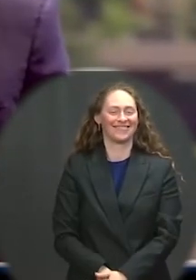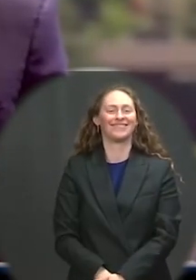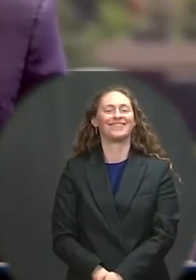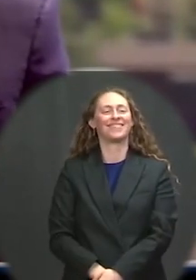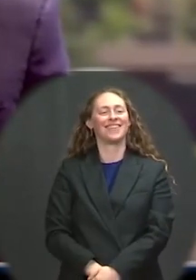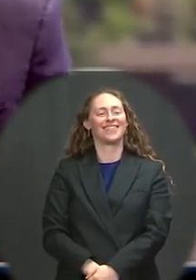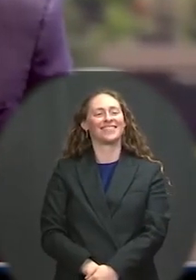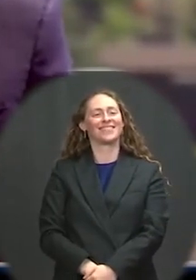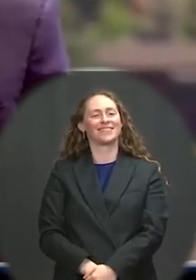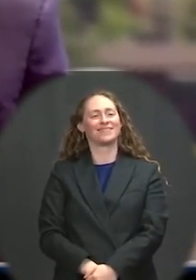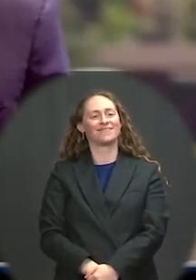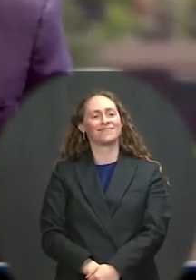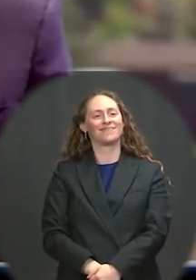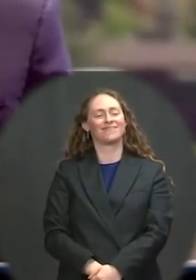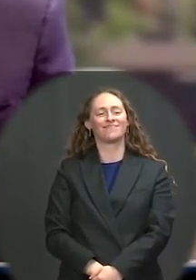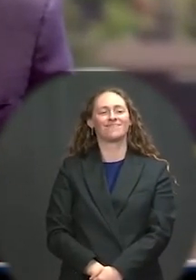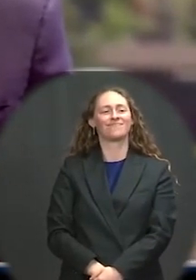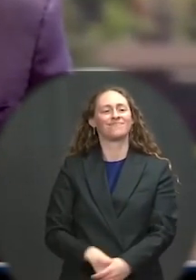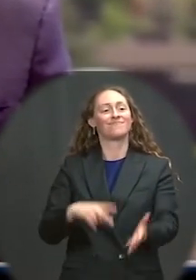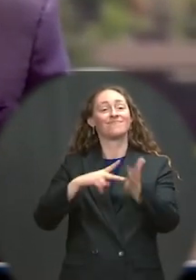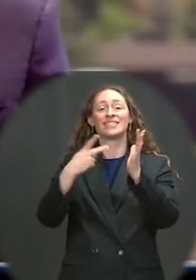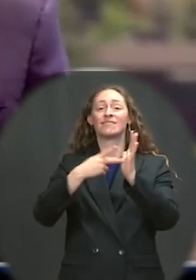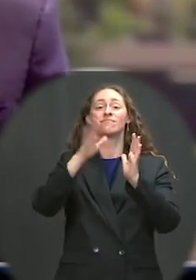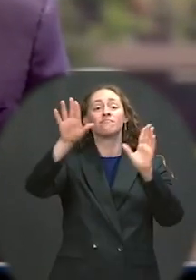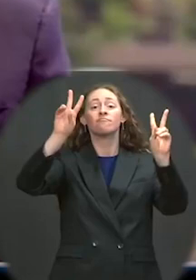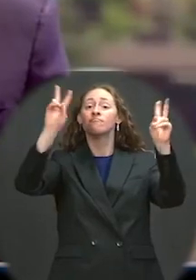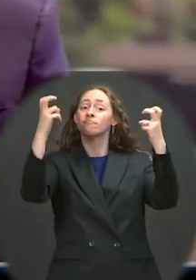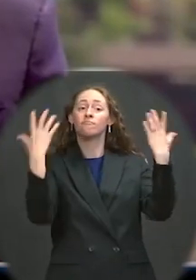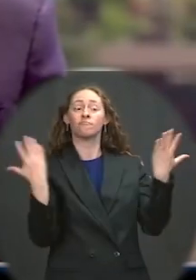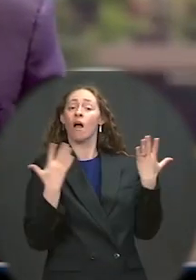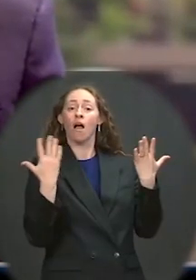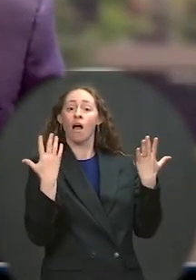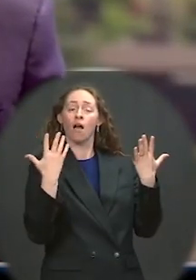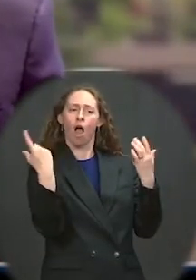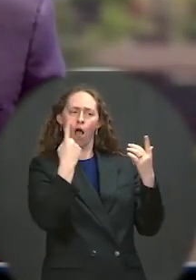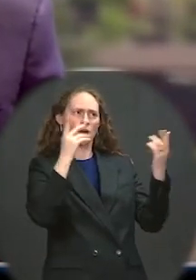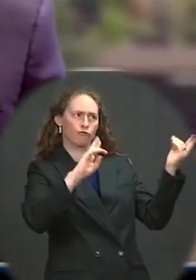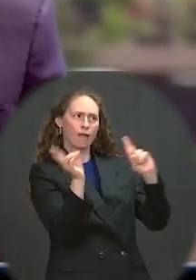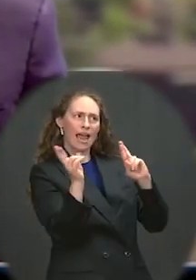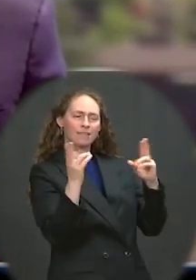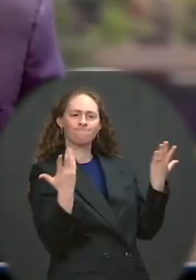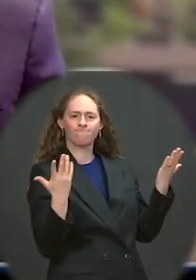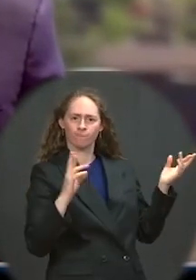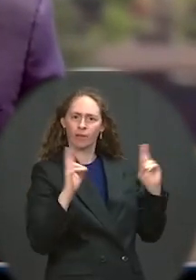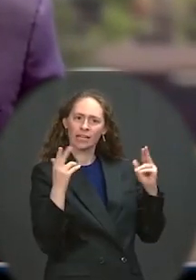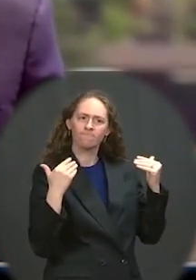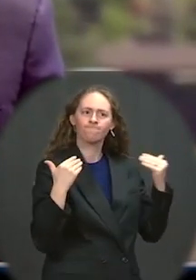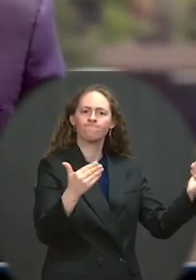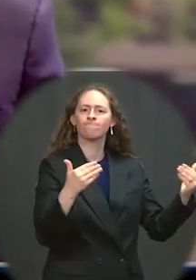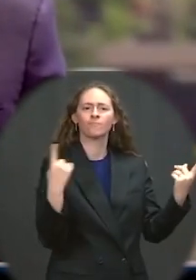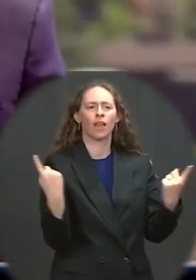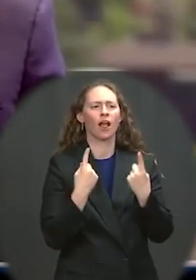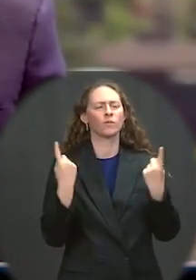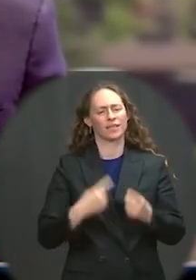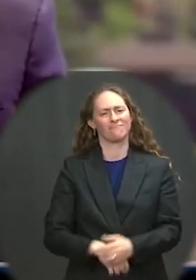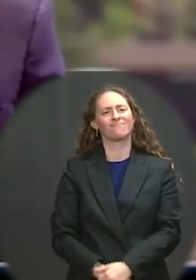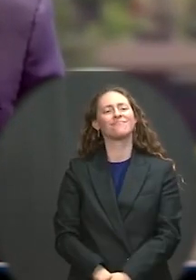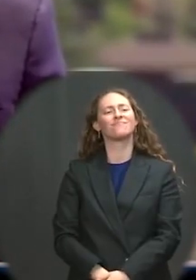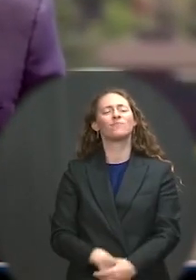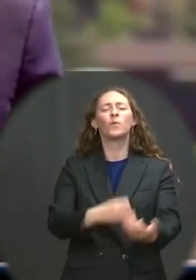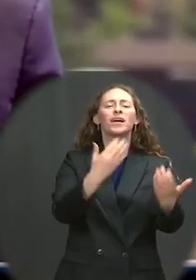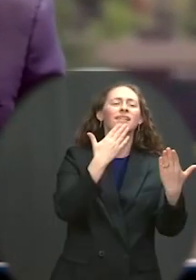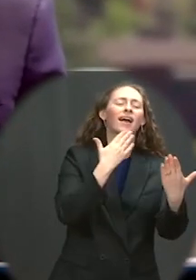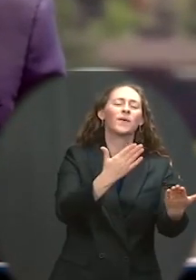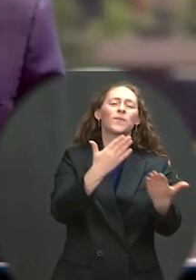ready. Always ready. I want to thank you — I want to thank you, Cadet Styler — excuse me,